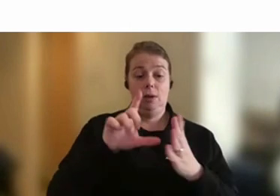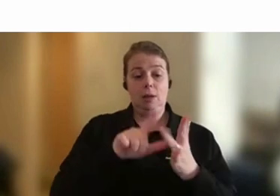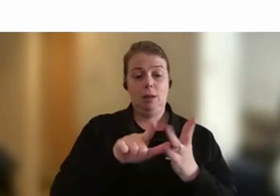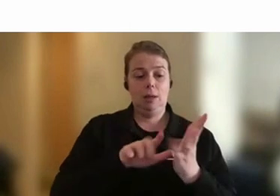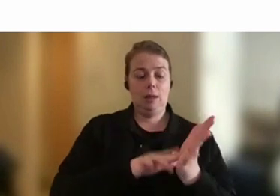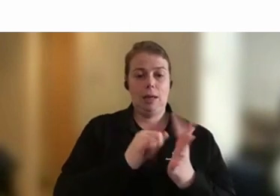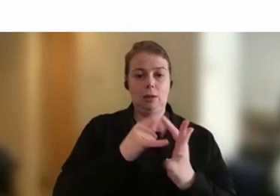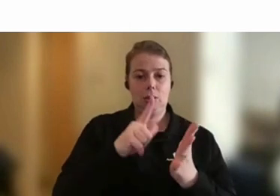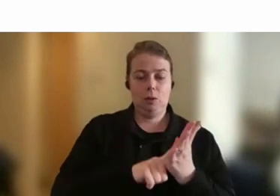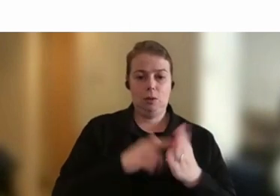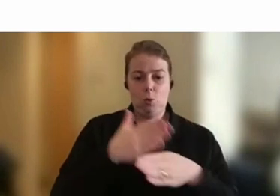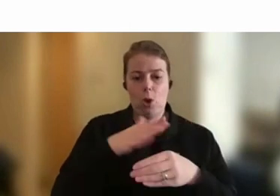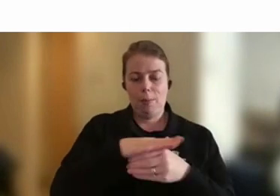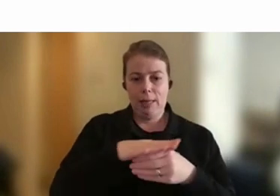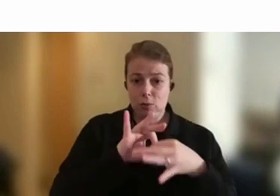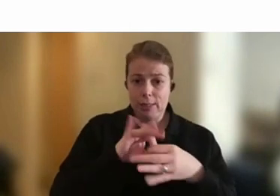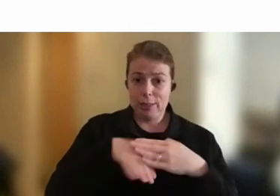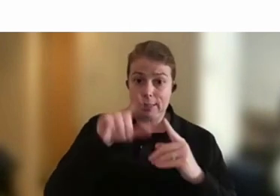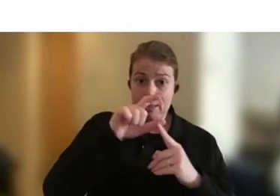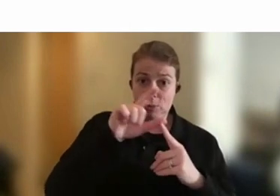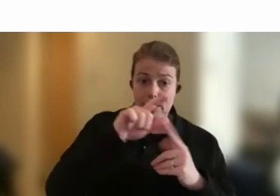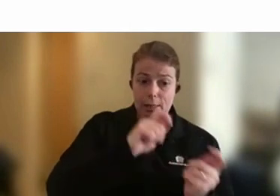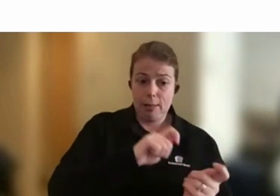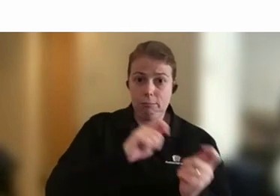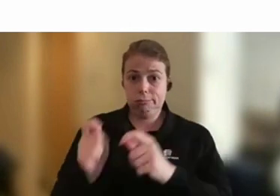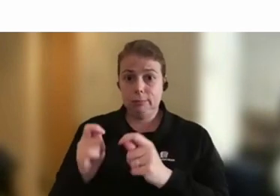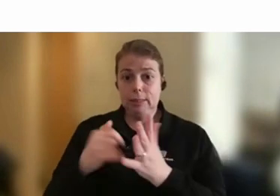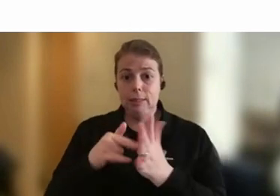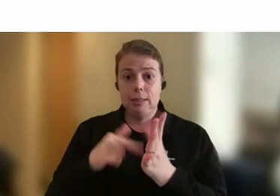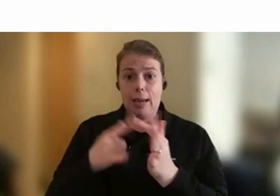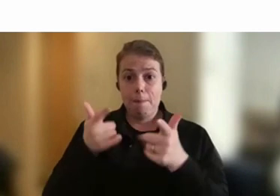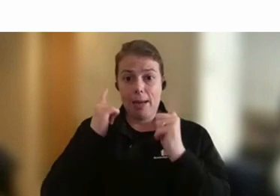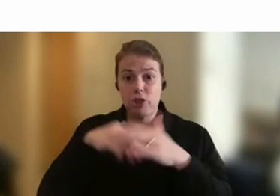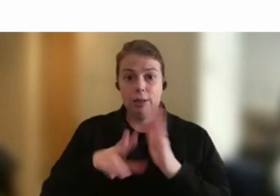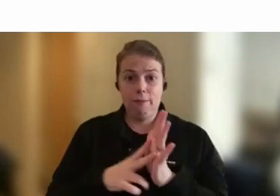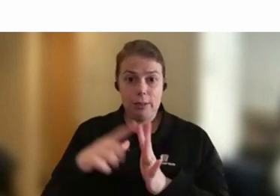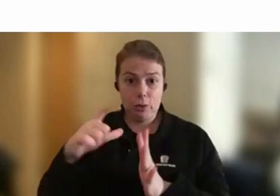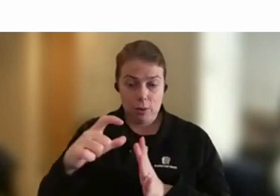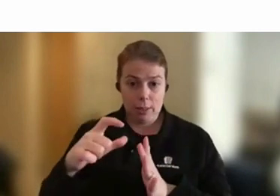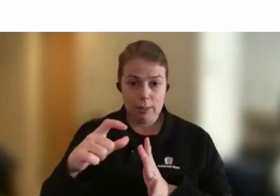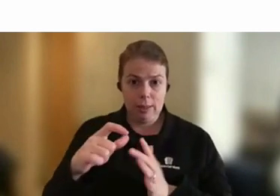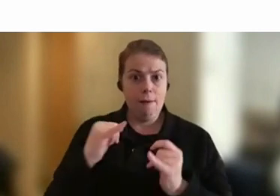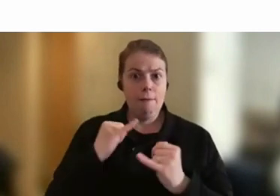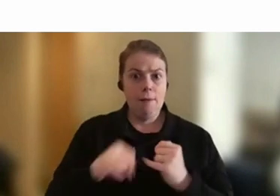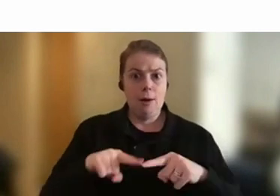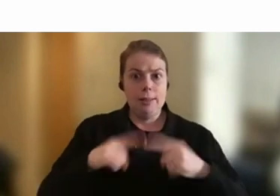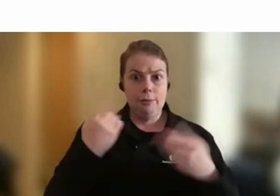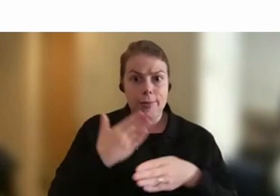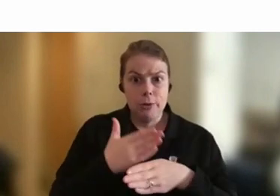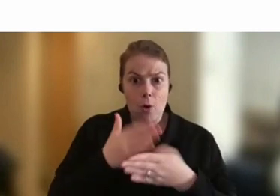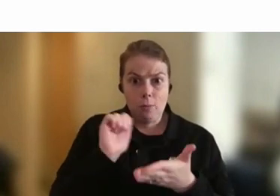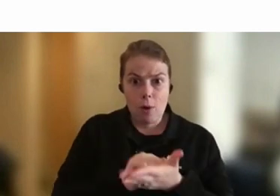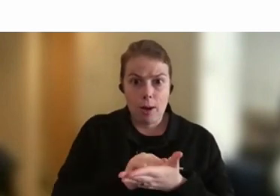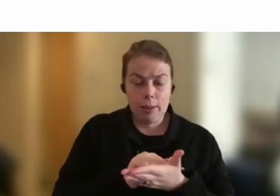to State Manager in Victoria. And it's a very different job, right? So I was going from being like a